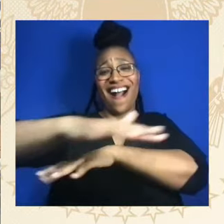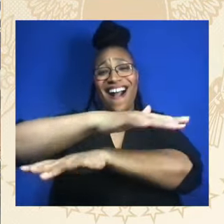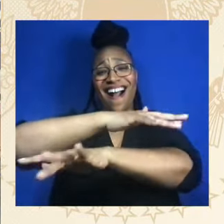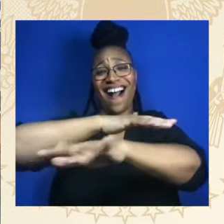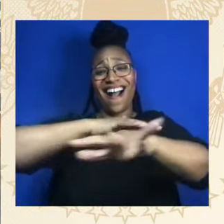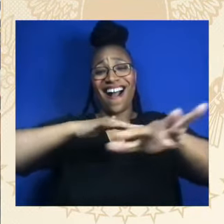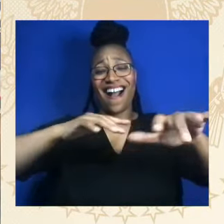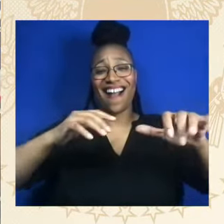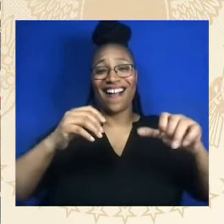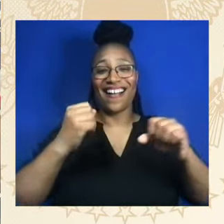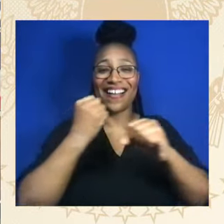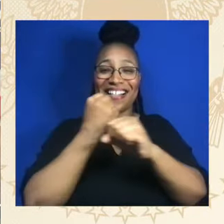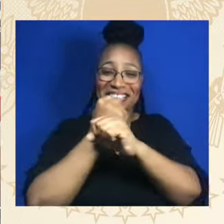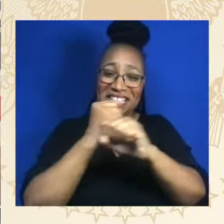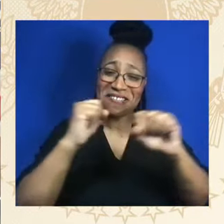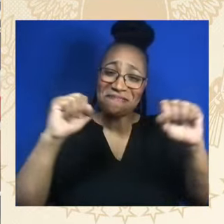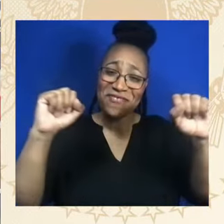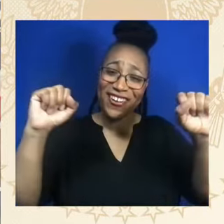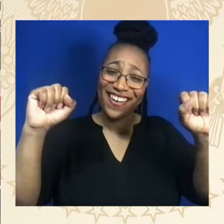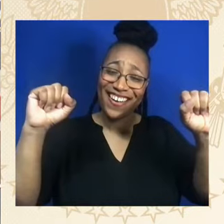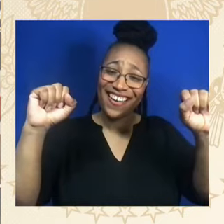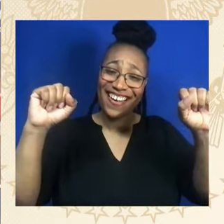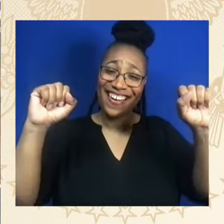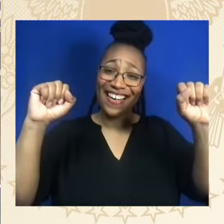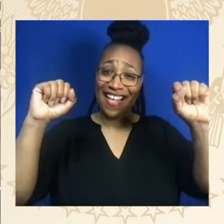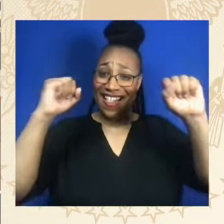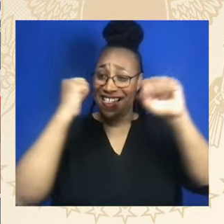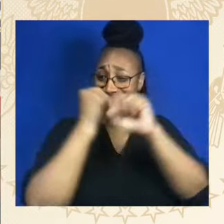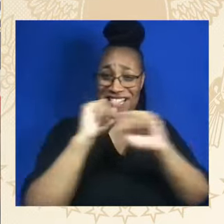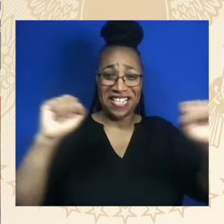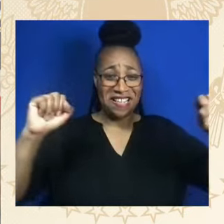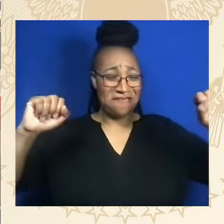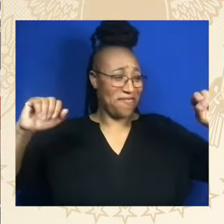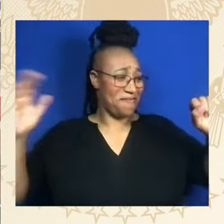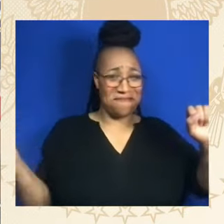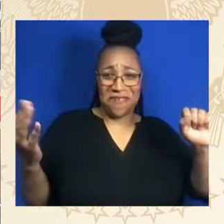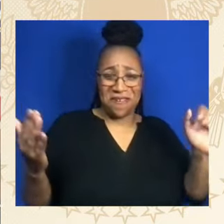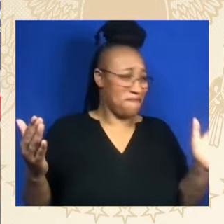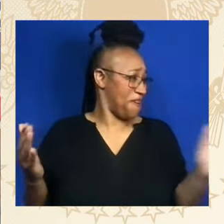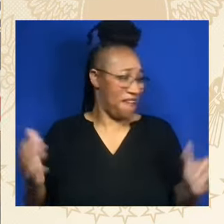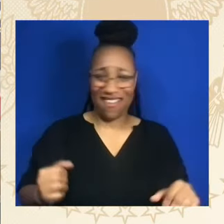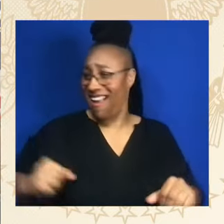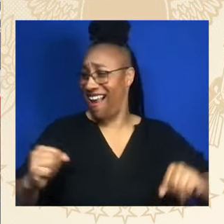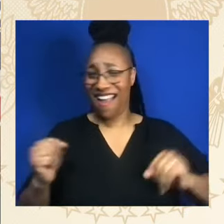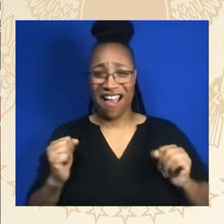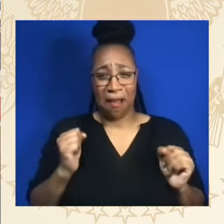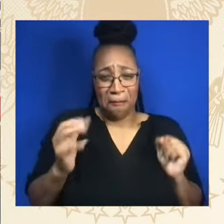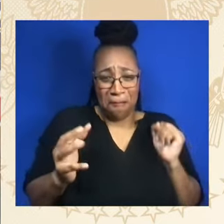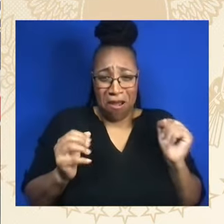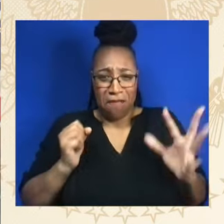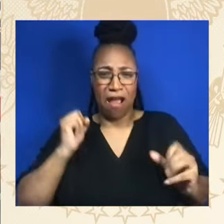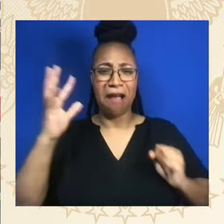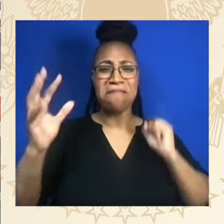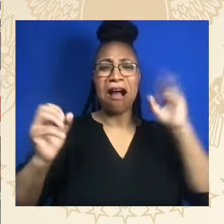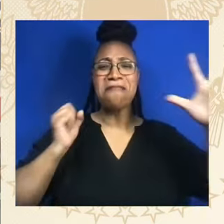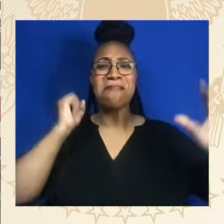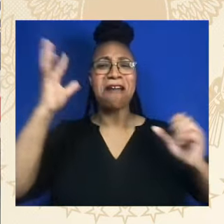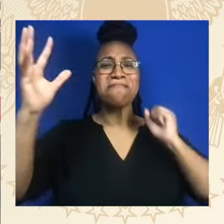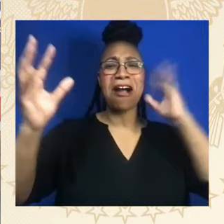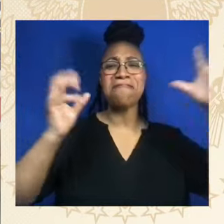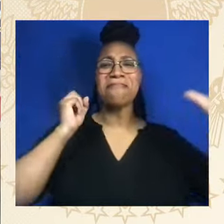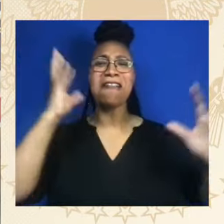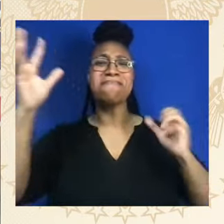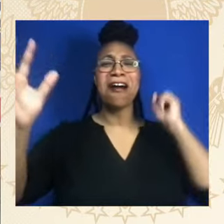Sing Christ, high as the listening tides Let every sound out as the rolling